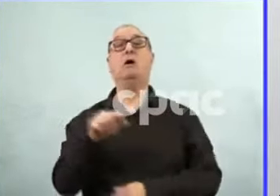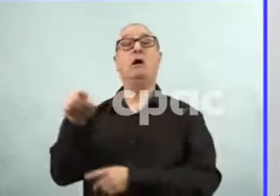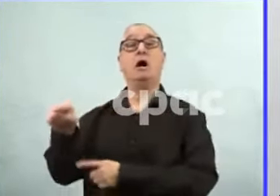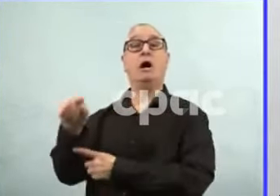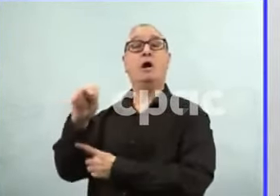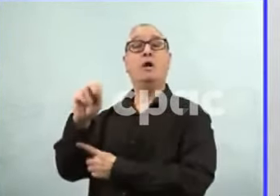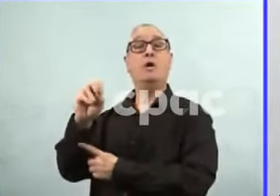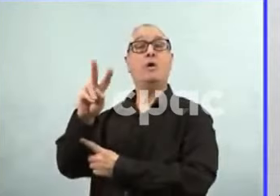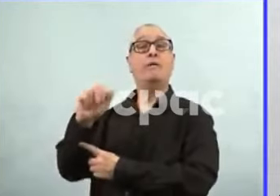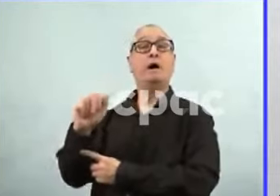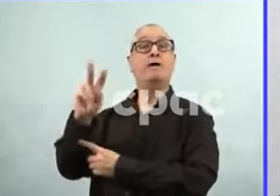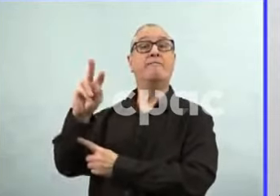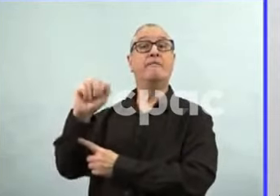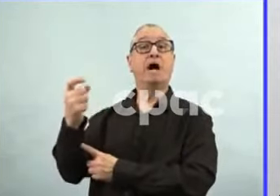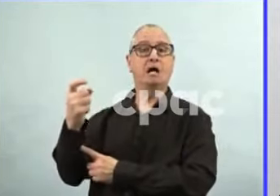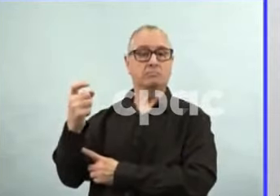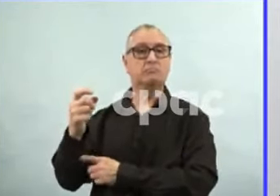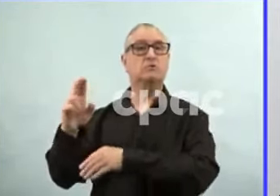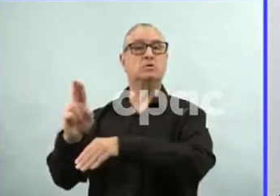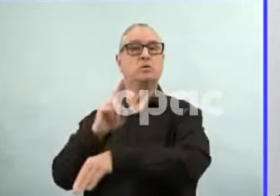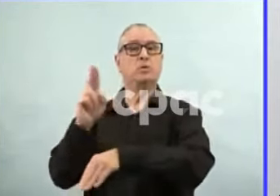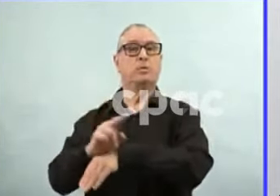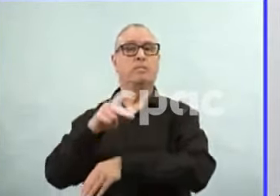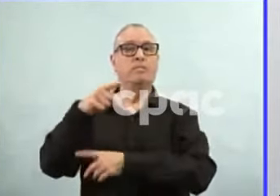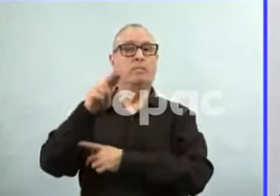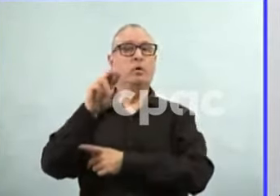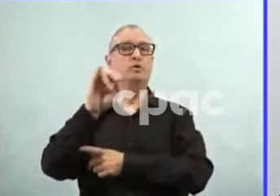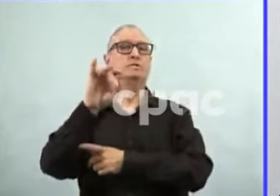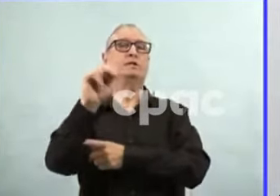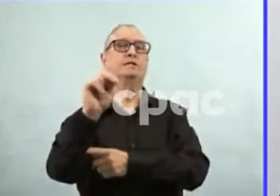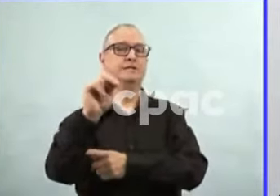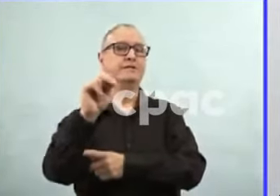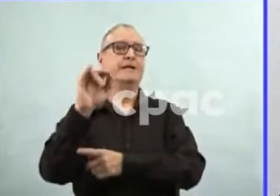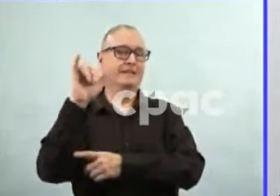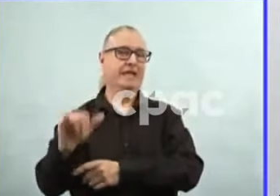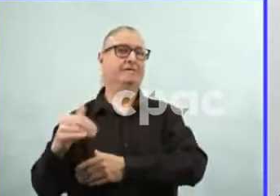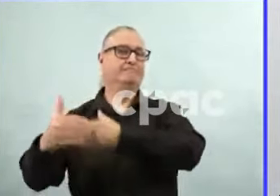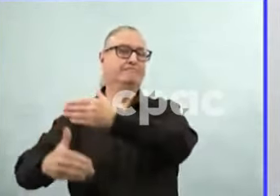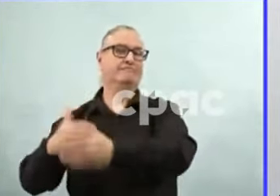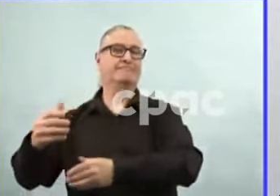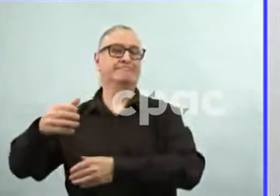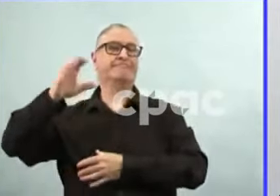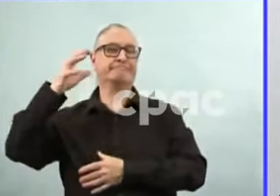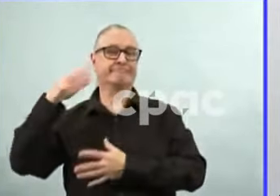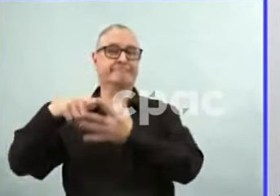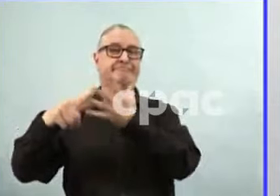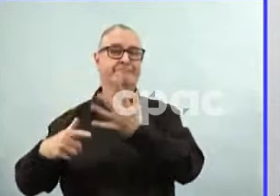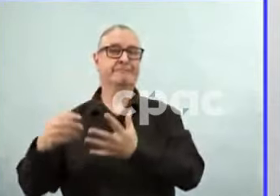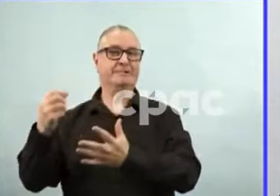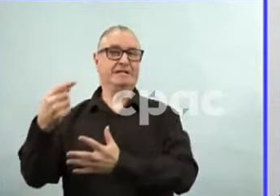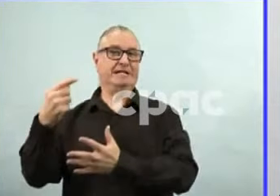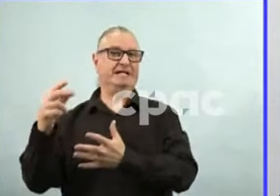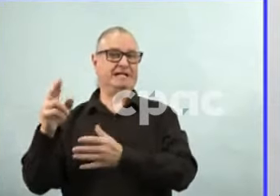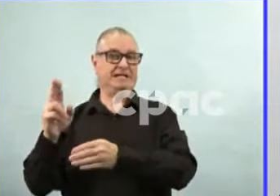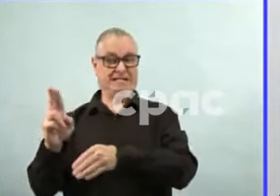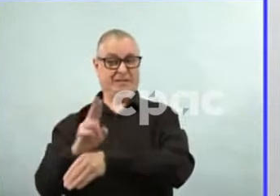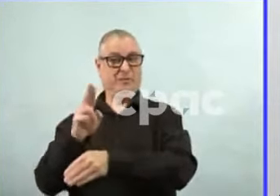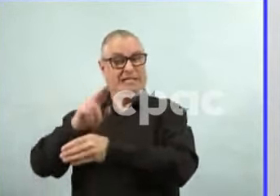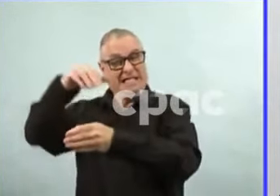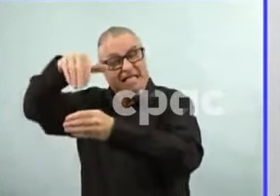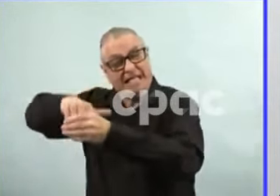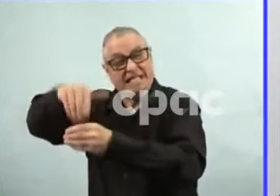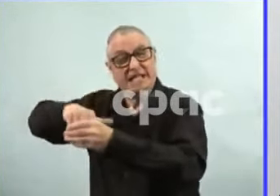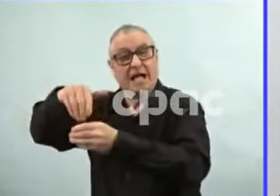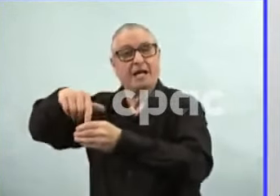contains a very small piece of virus, basically the spike protein in it, and so triggers the immune system by